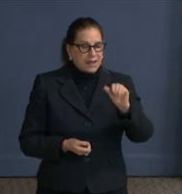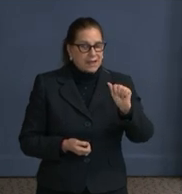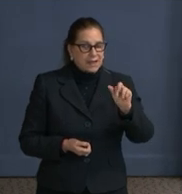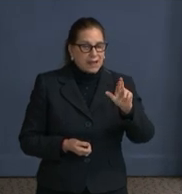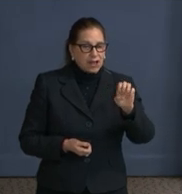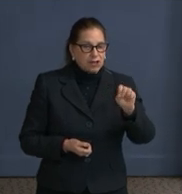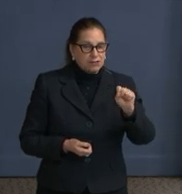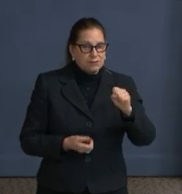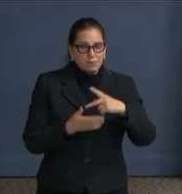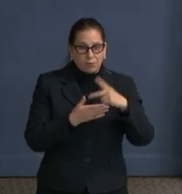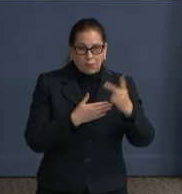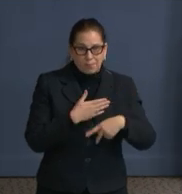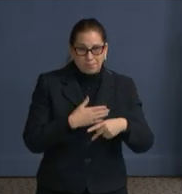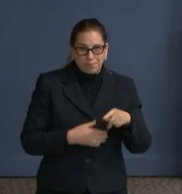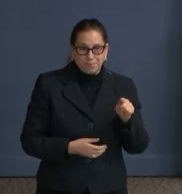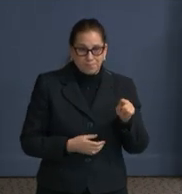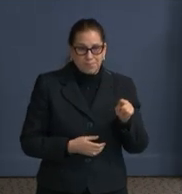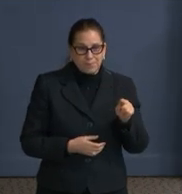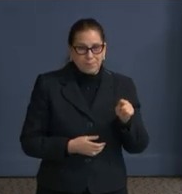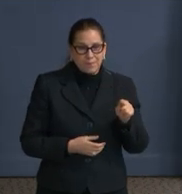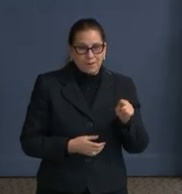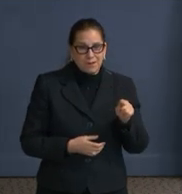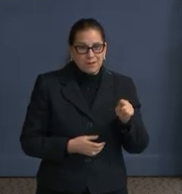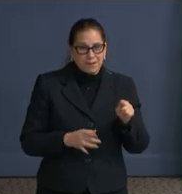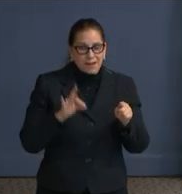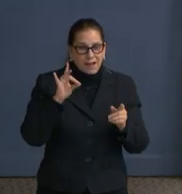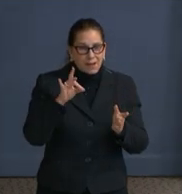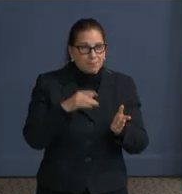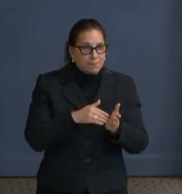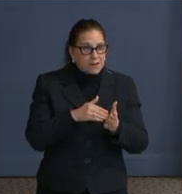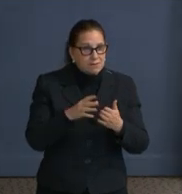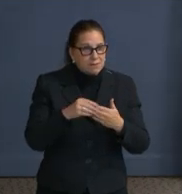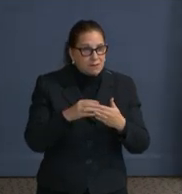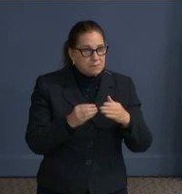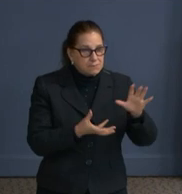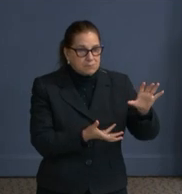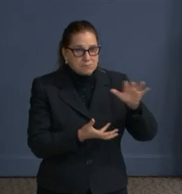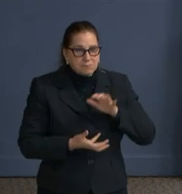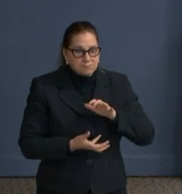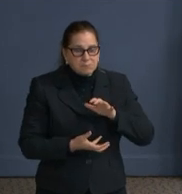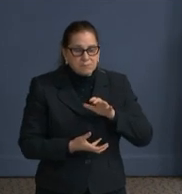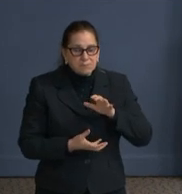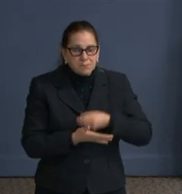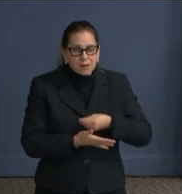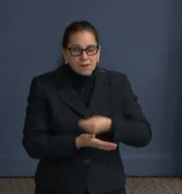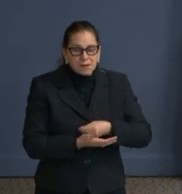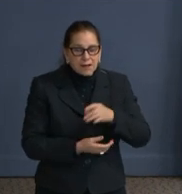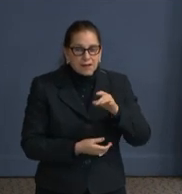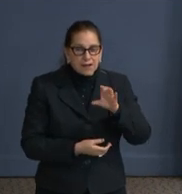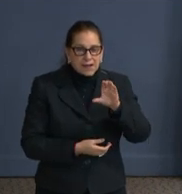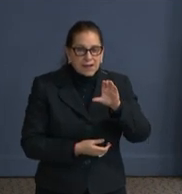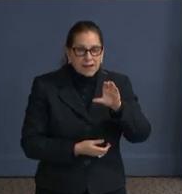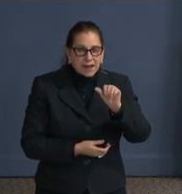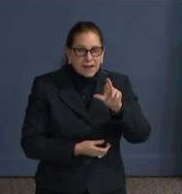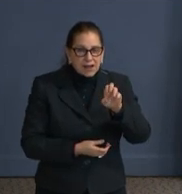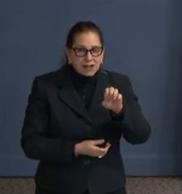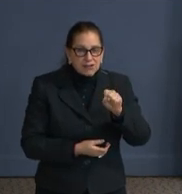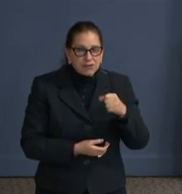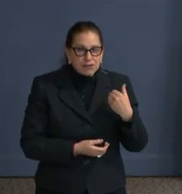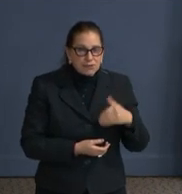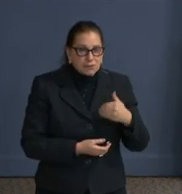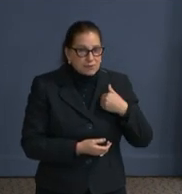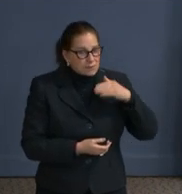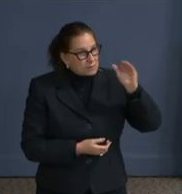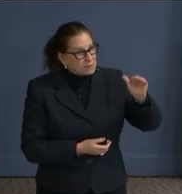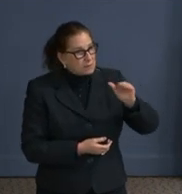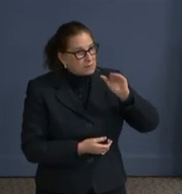workers include people who have been omitted from federal stimulus efforts and are experiencing financial hardship due to the COVID